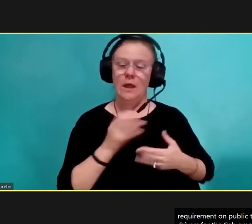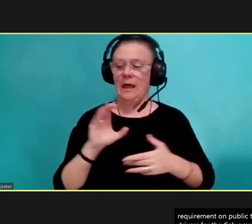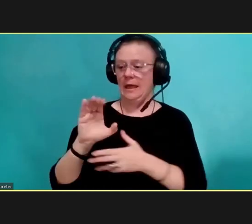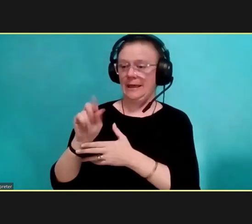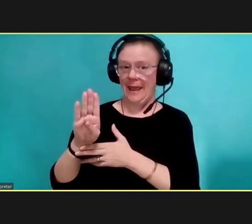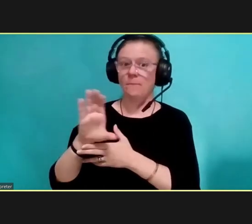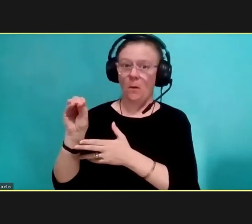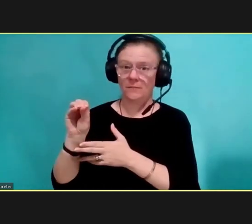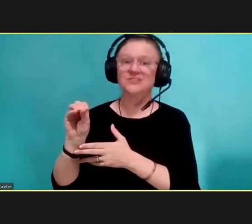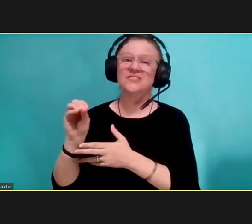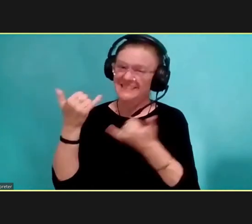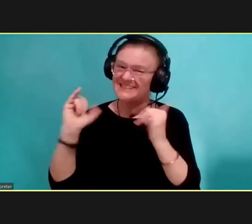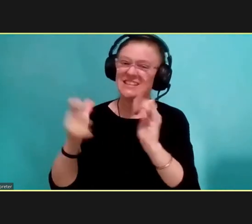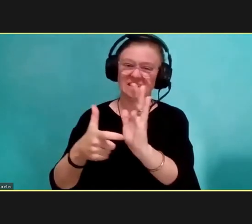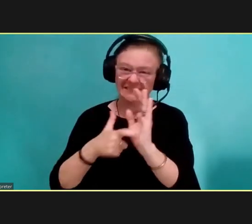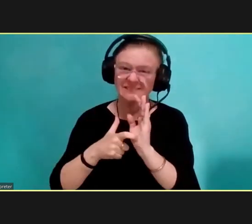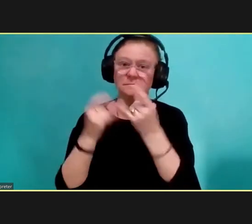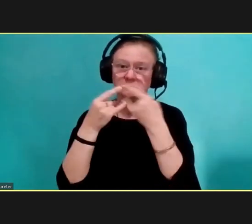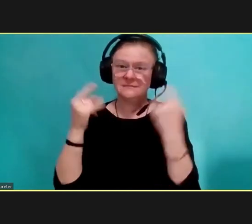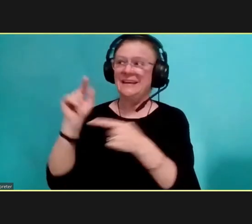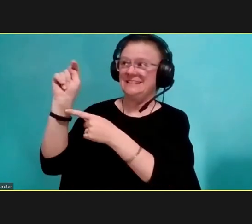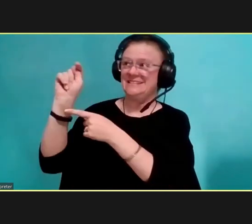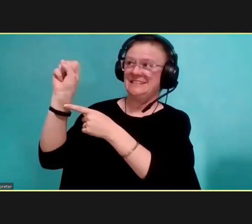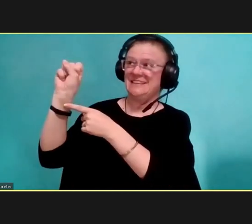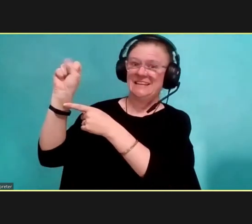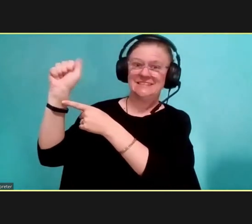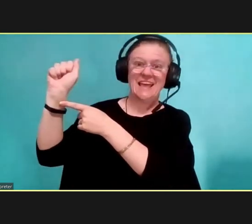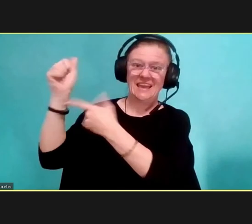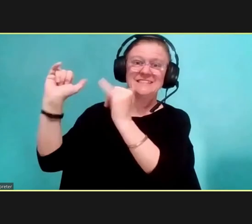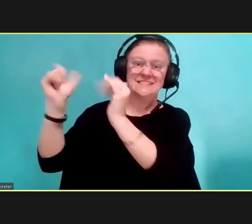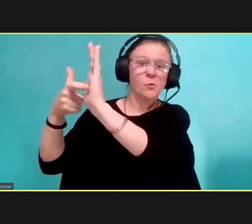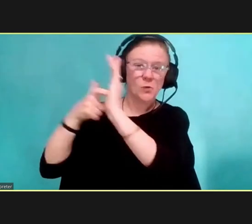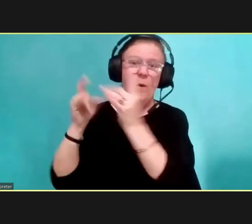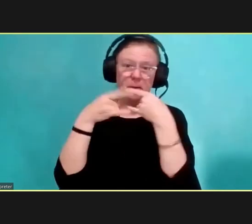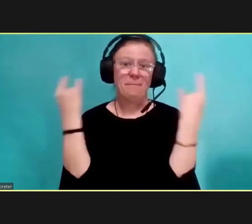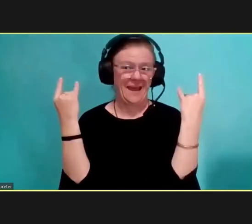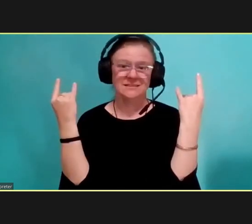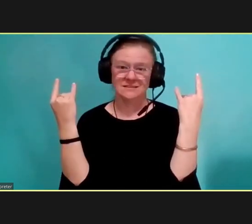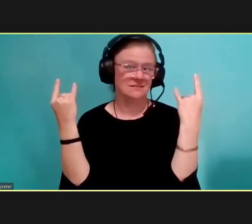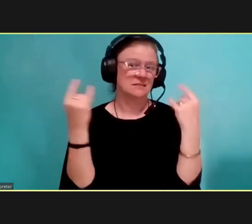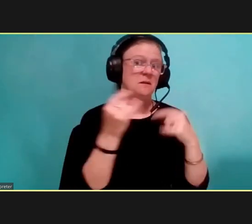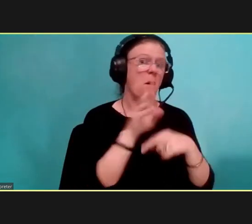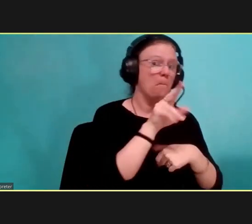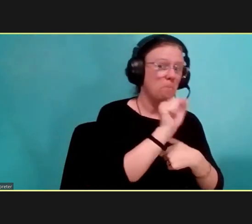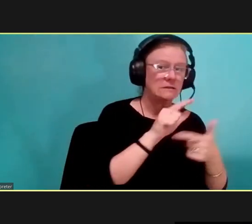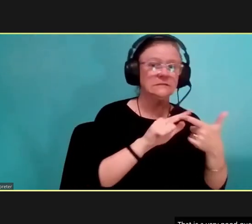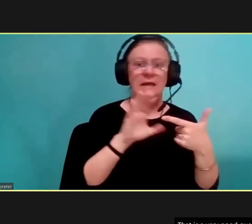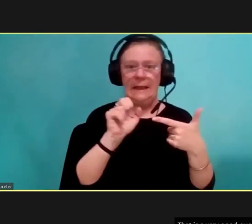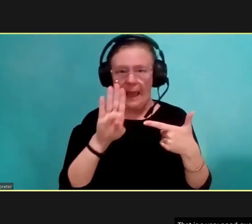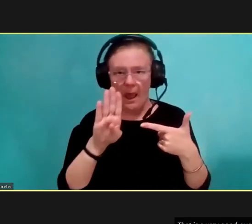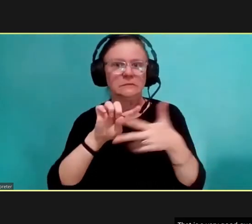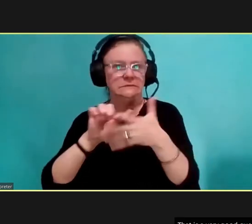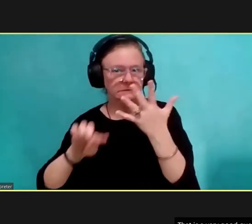companies should be following the same TSA guidance on face masks that other mass transit companies are following. So,